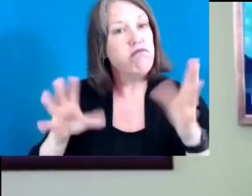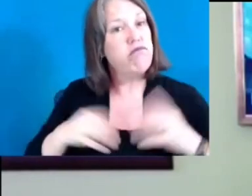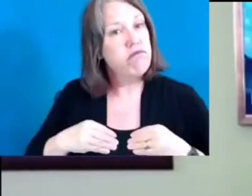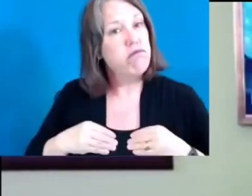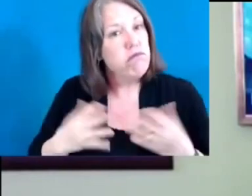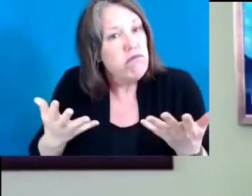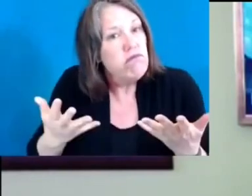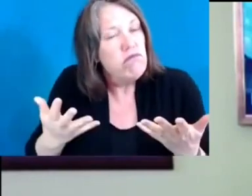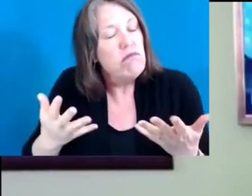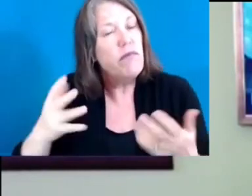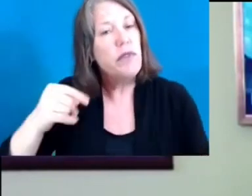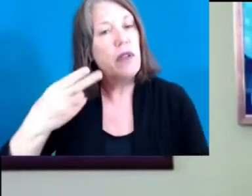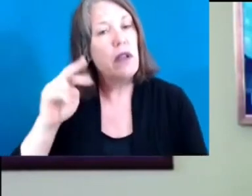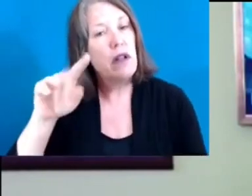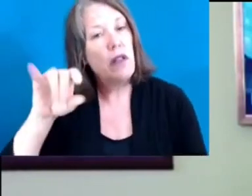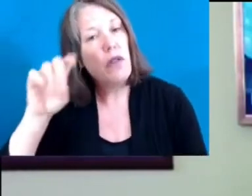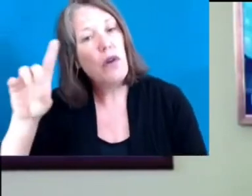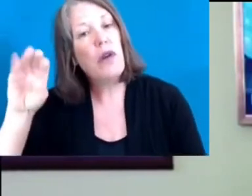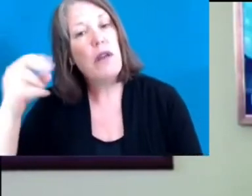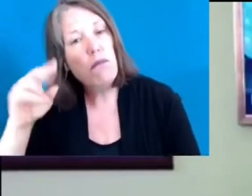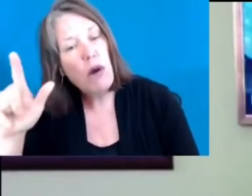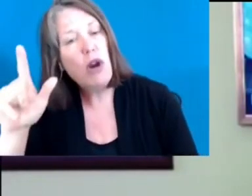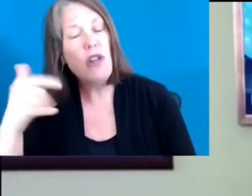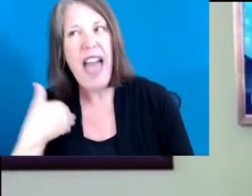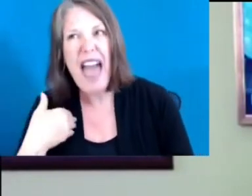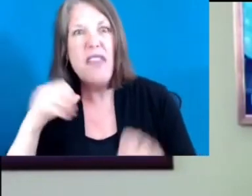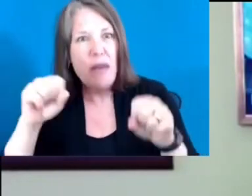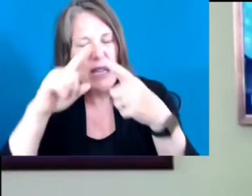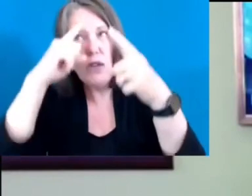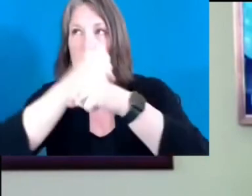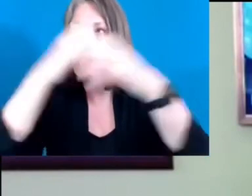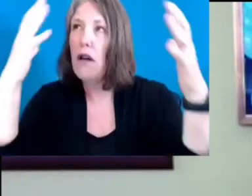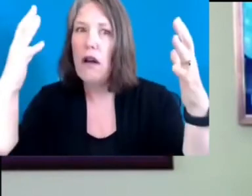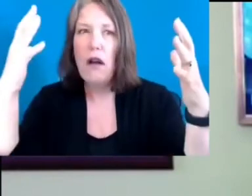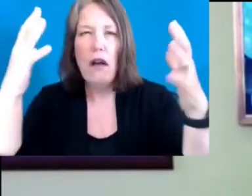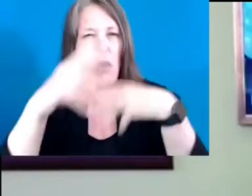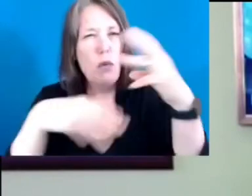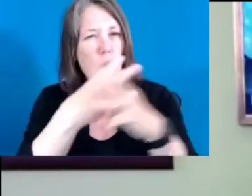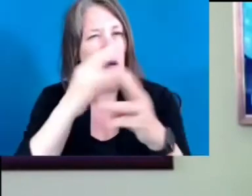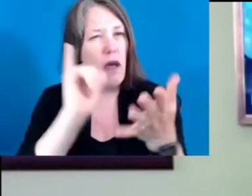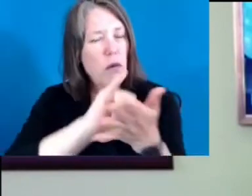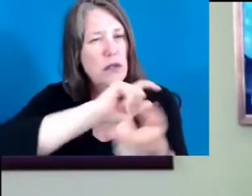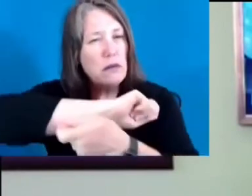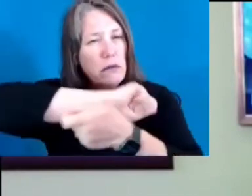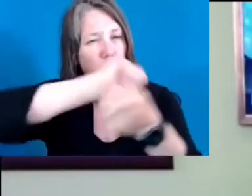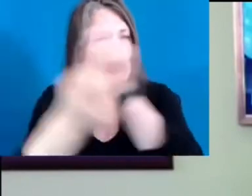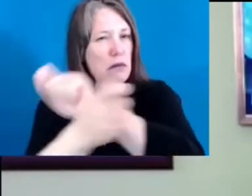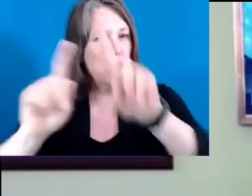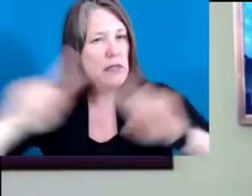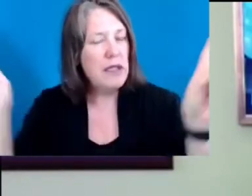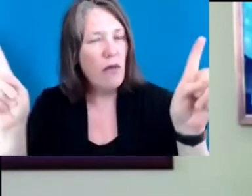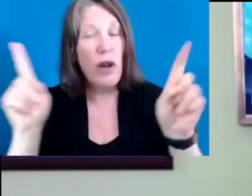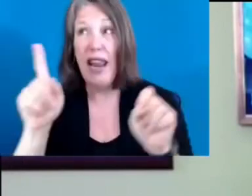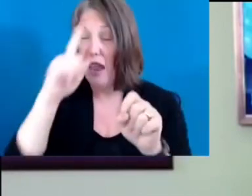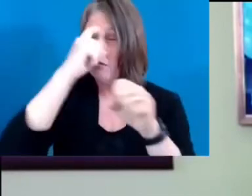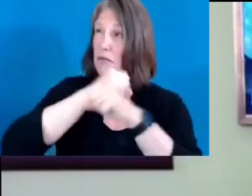imagine a radically different world, the imaginative capacity to believe that such a world was possible, the